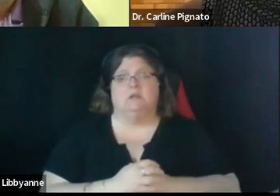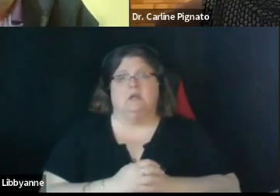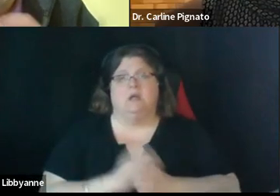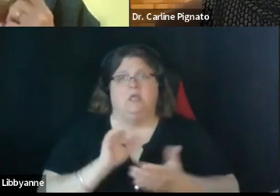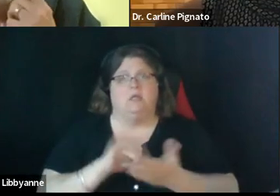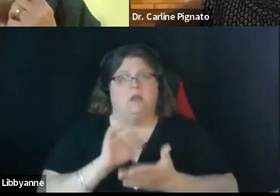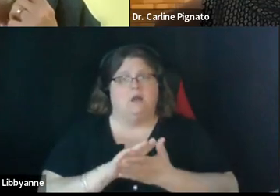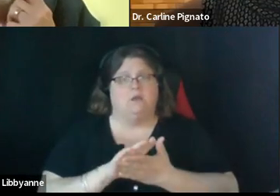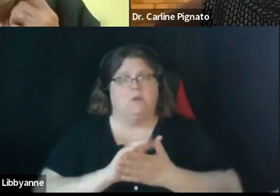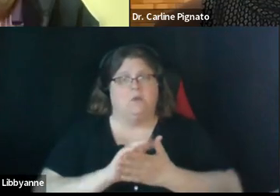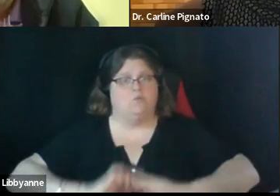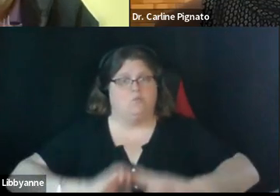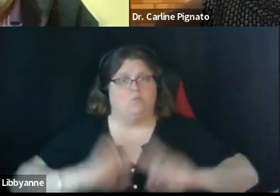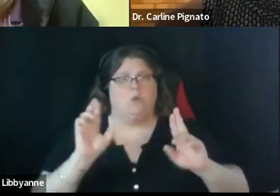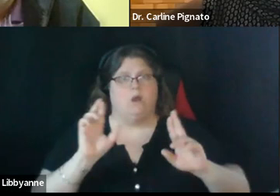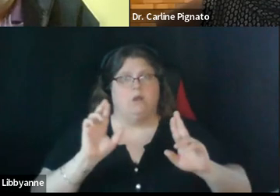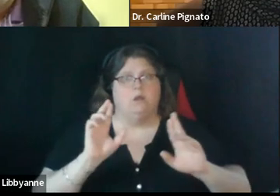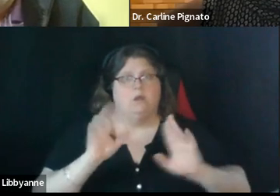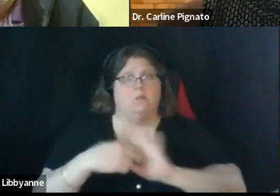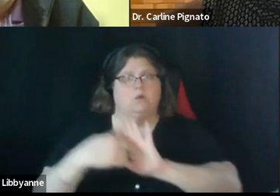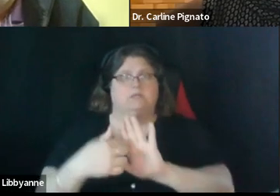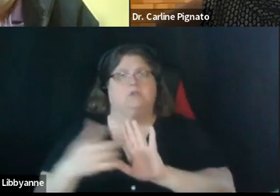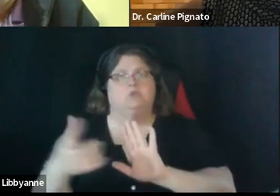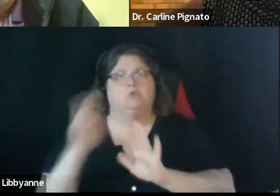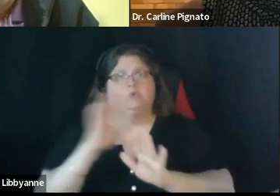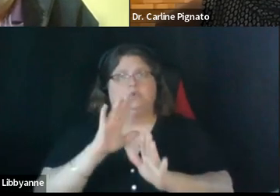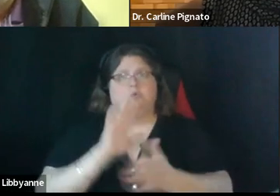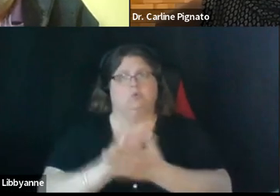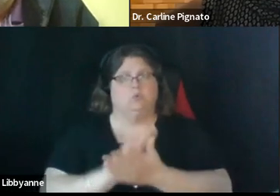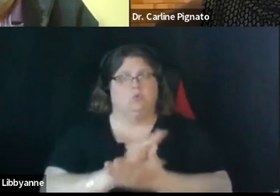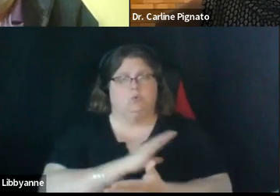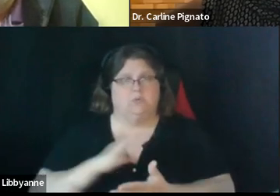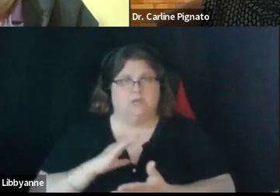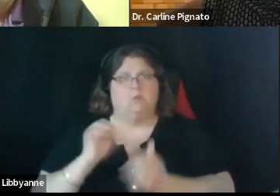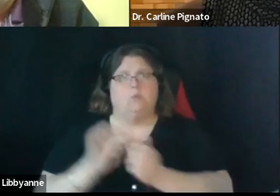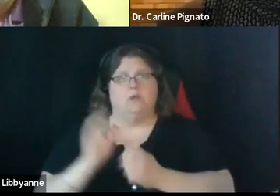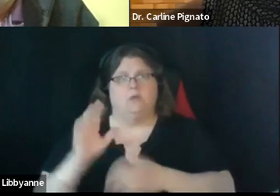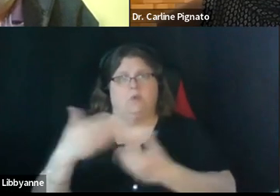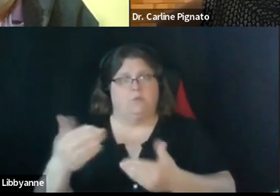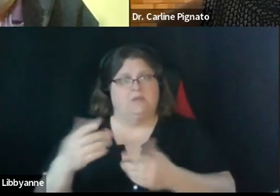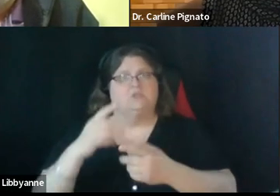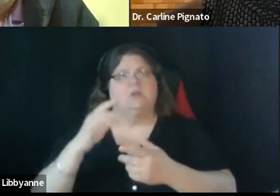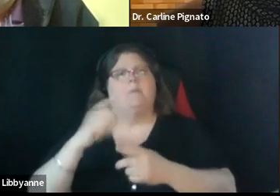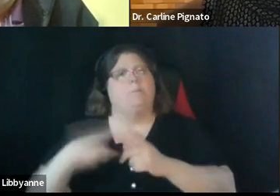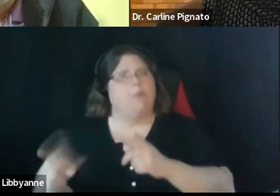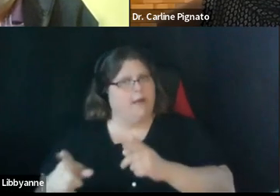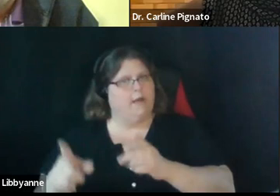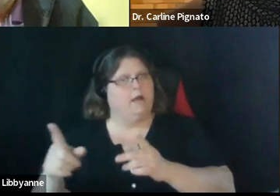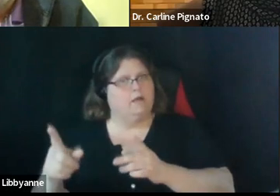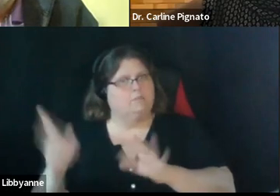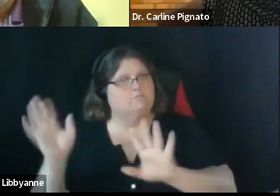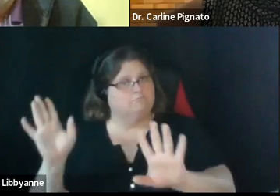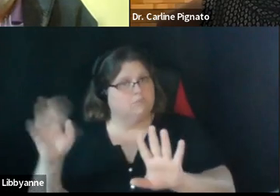ready uh to be presented to the school committee as a recommendation with the caveat that the search firm once they are